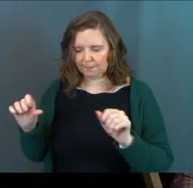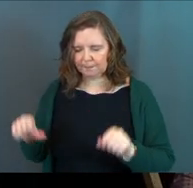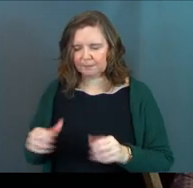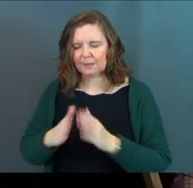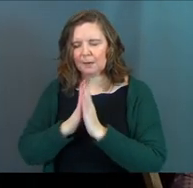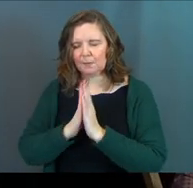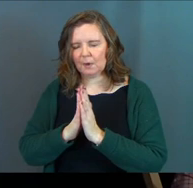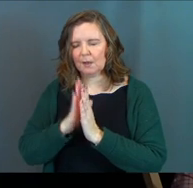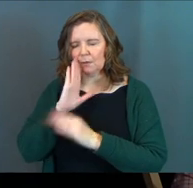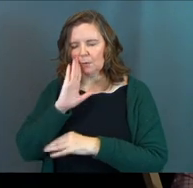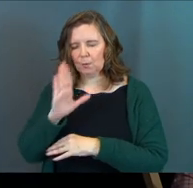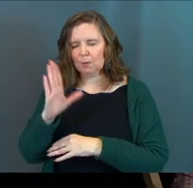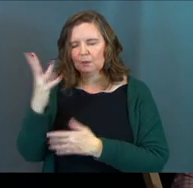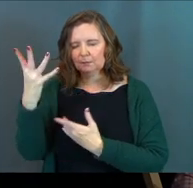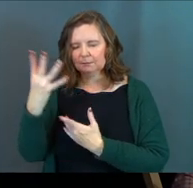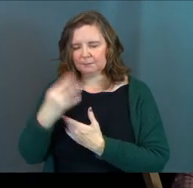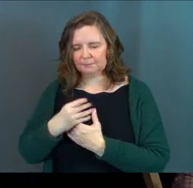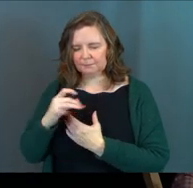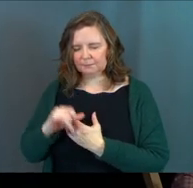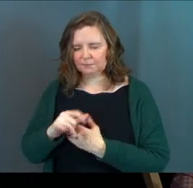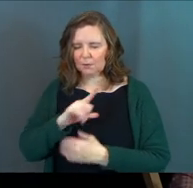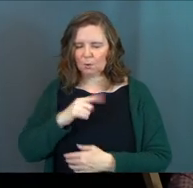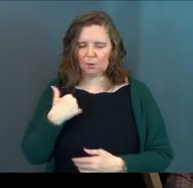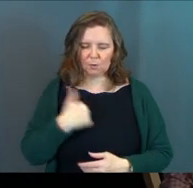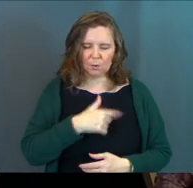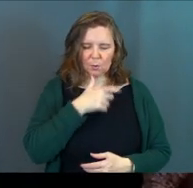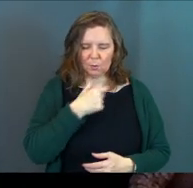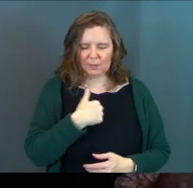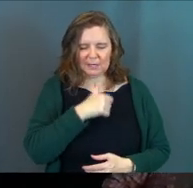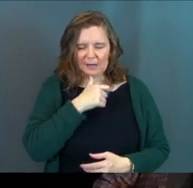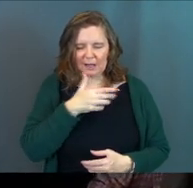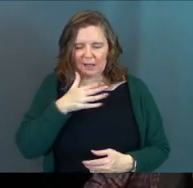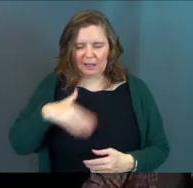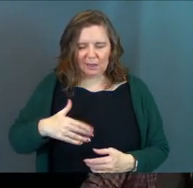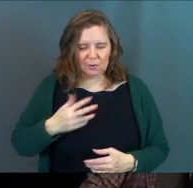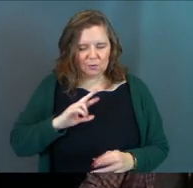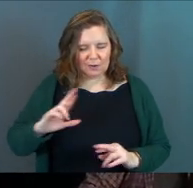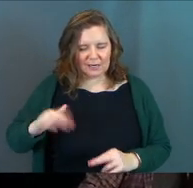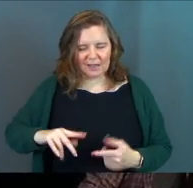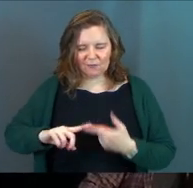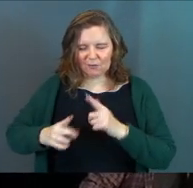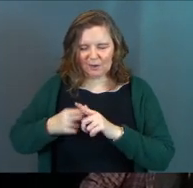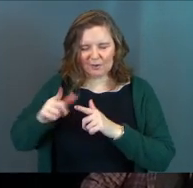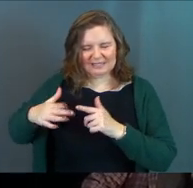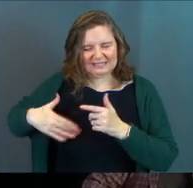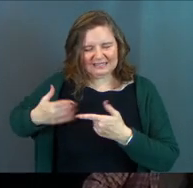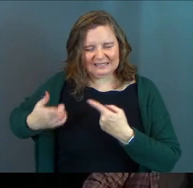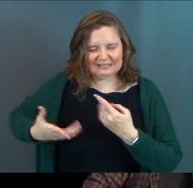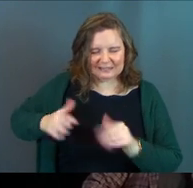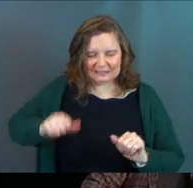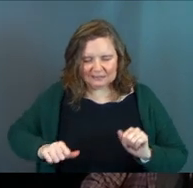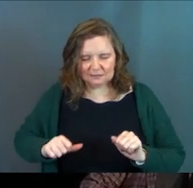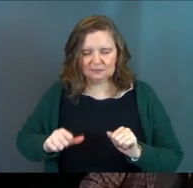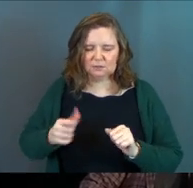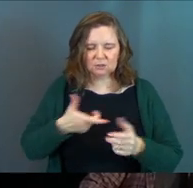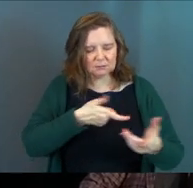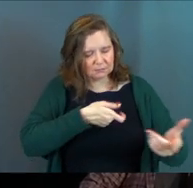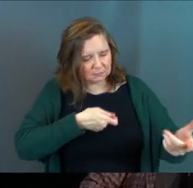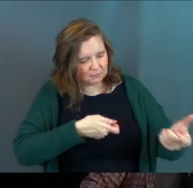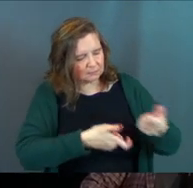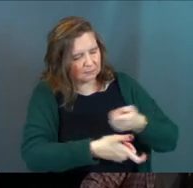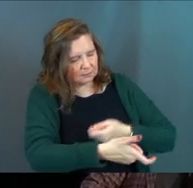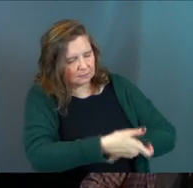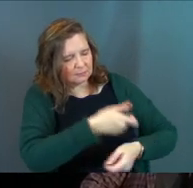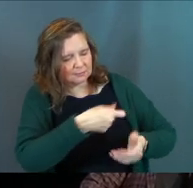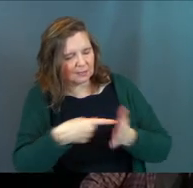I pray that you would. Lord, for those of us, God, we're just not there yet on friendship with you. God, I pray that you would pull us into that